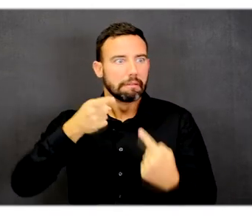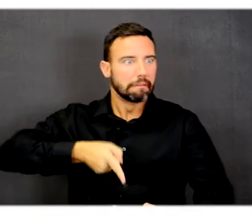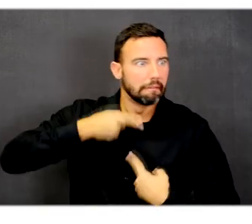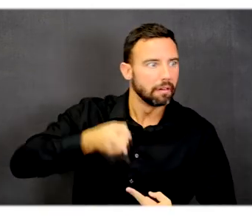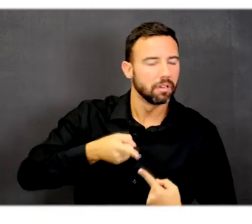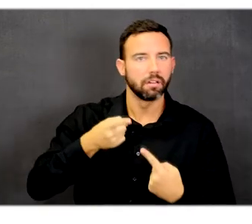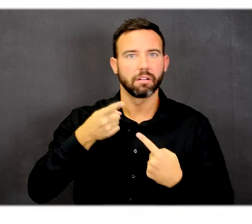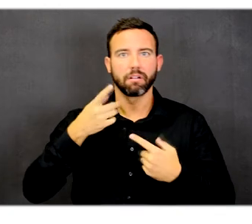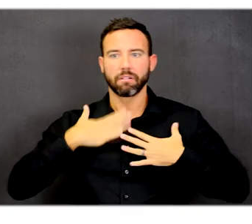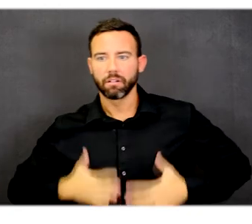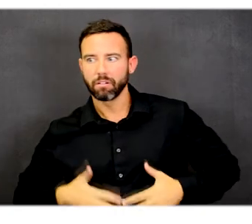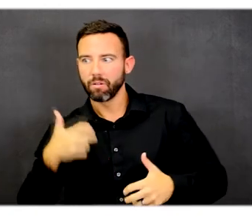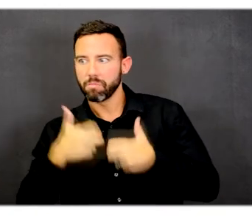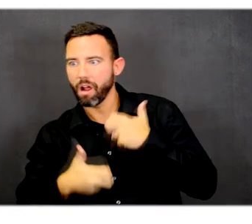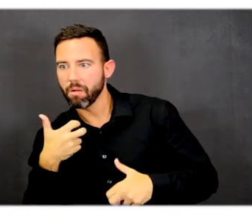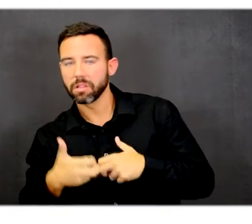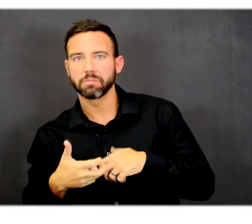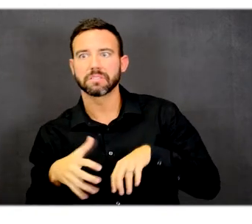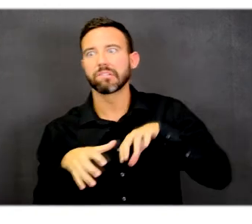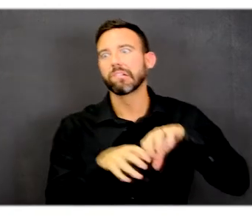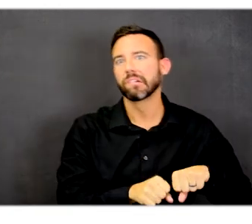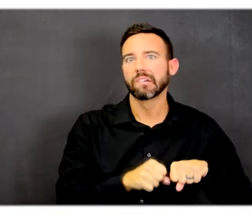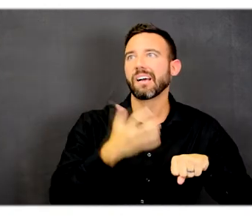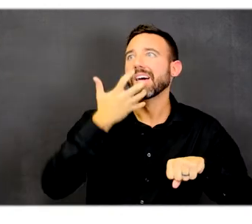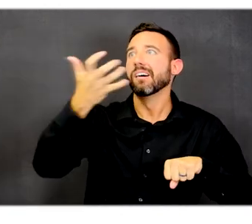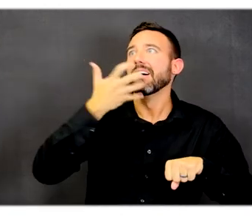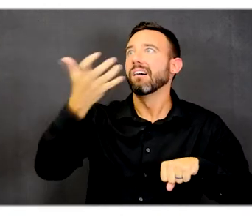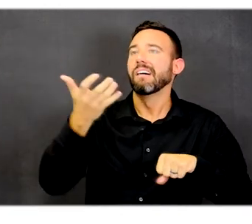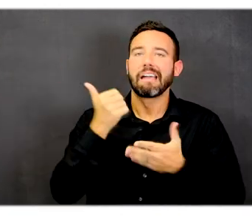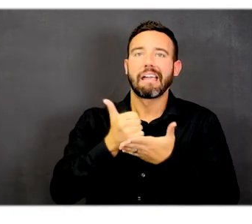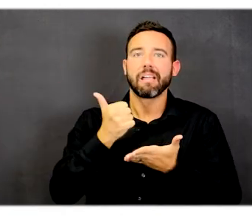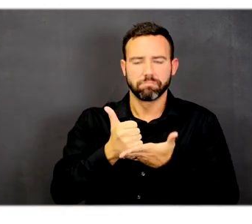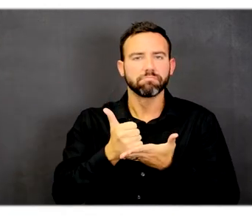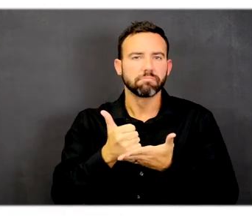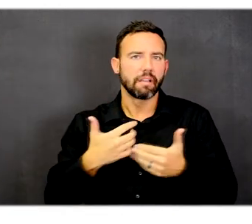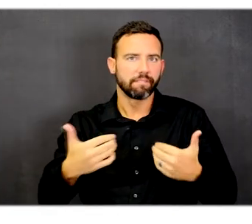that need to be able to call for help to let people know that they are on that floor.